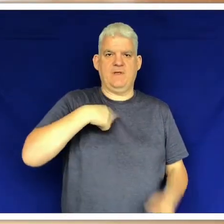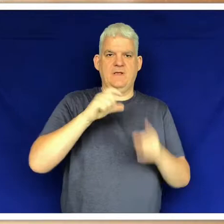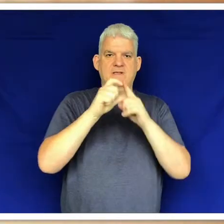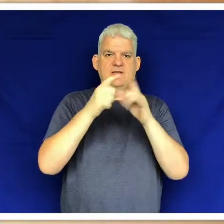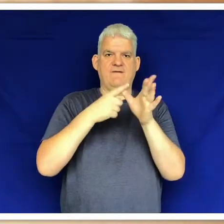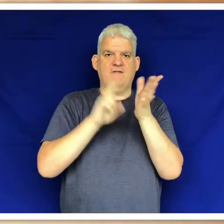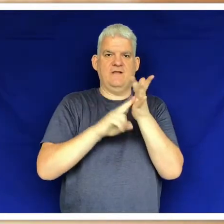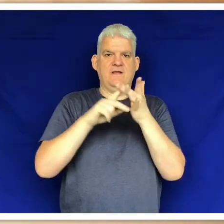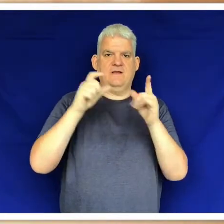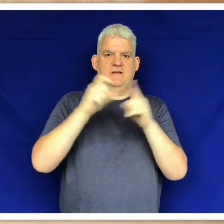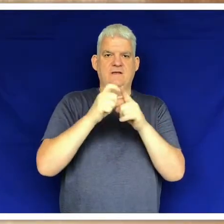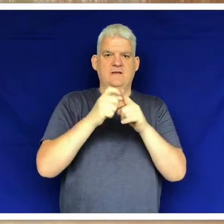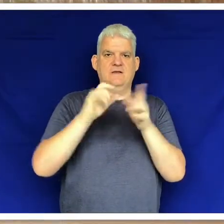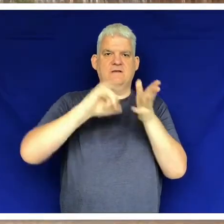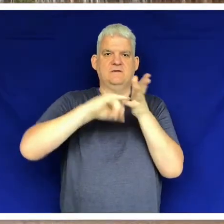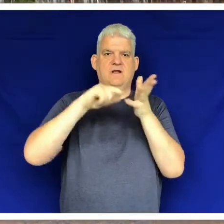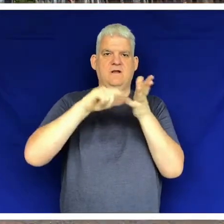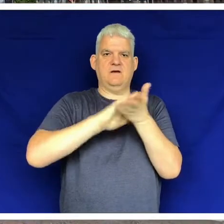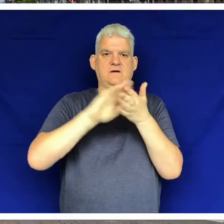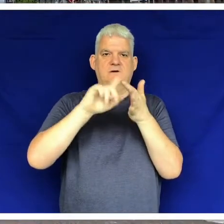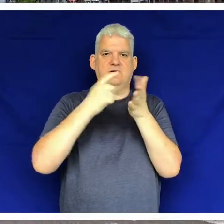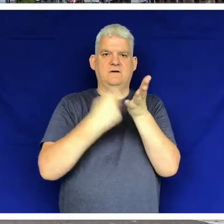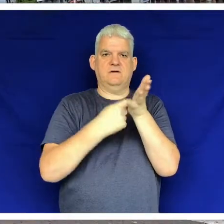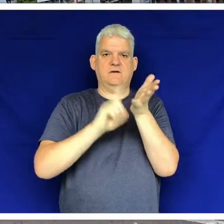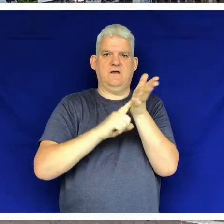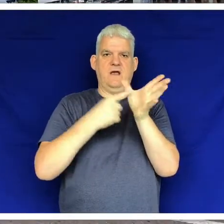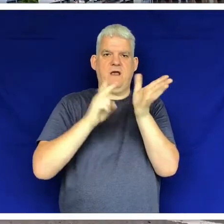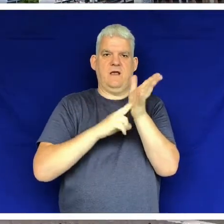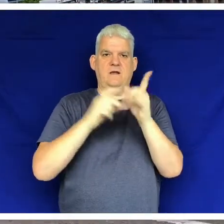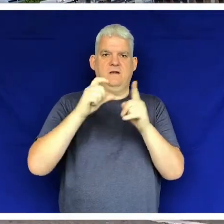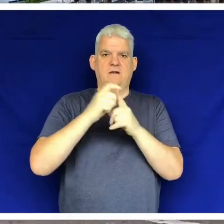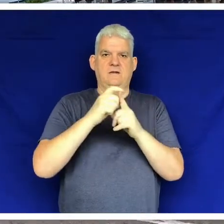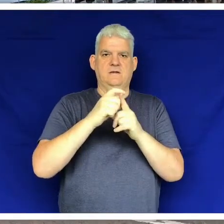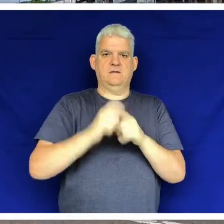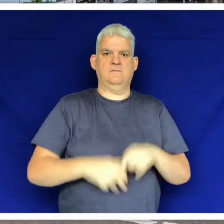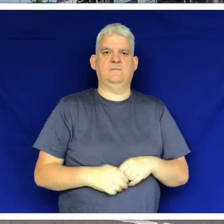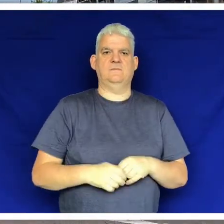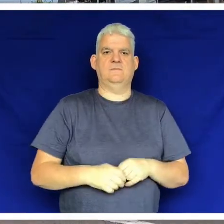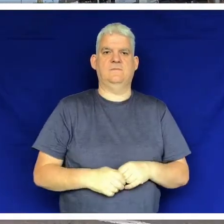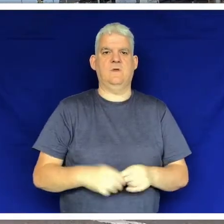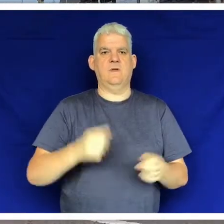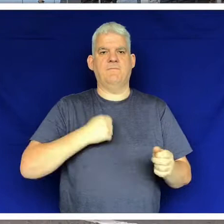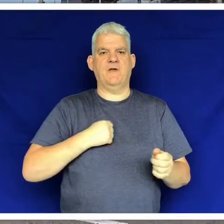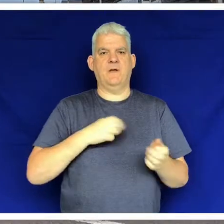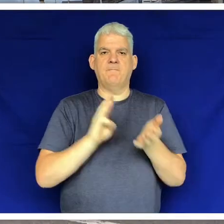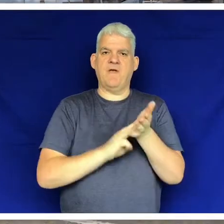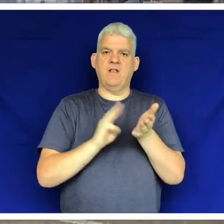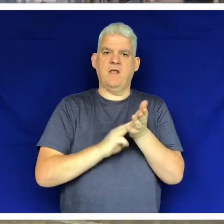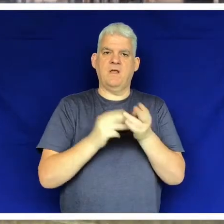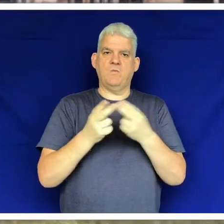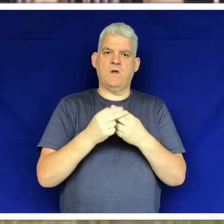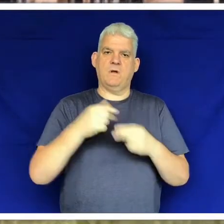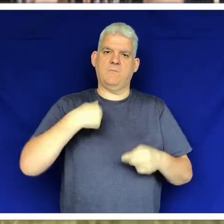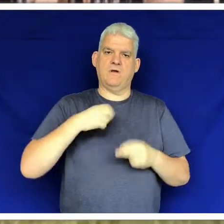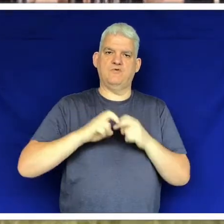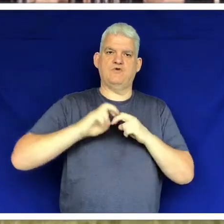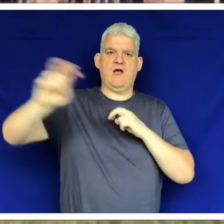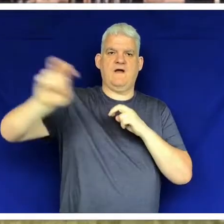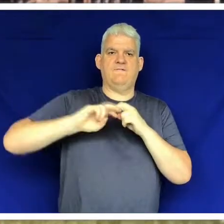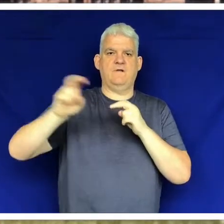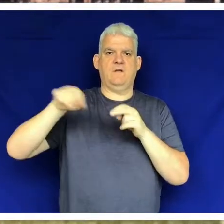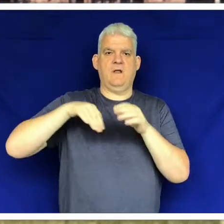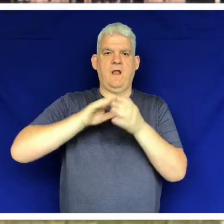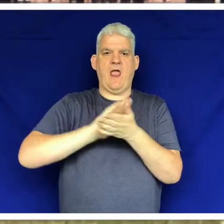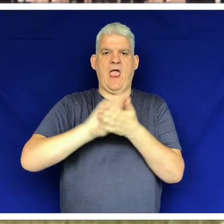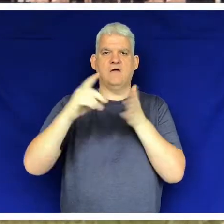Hello, my name is David Sutherland. I went to Henderson Row School in Edinburgh